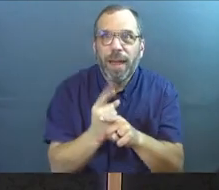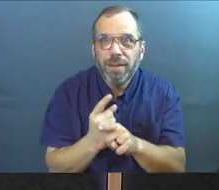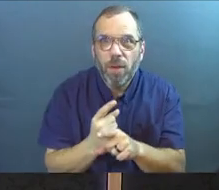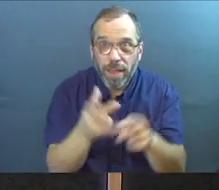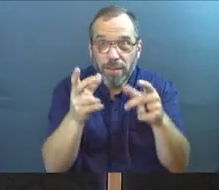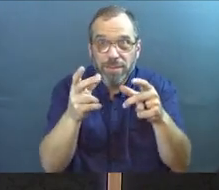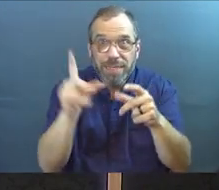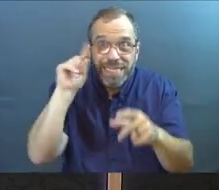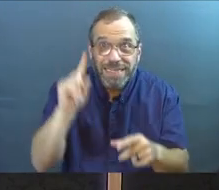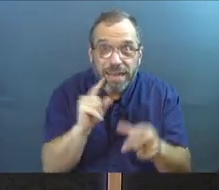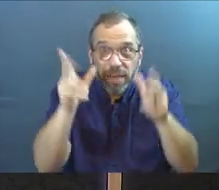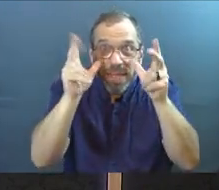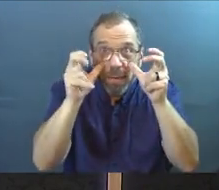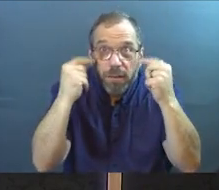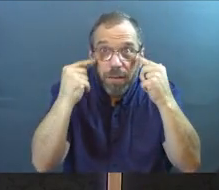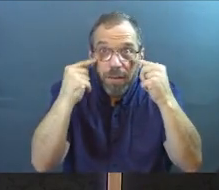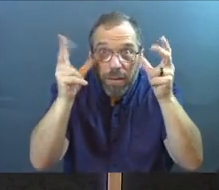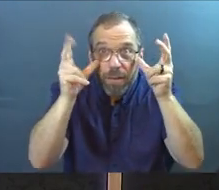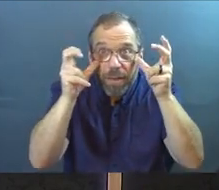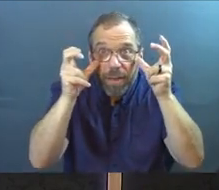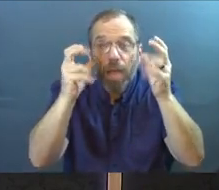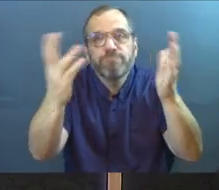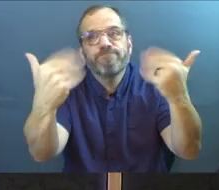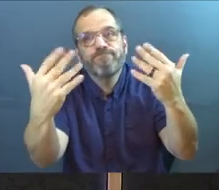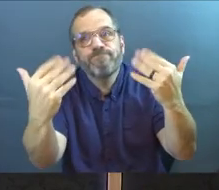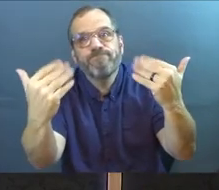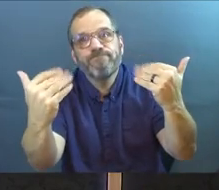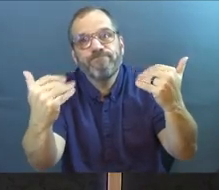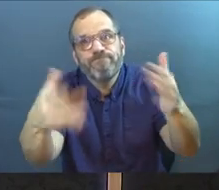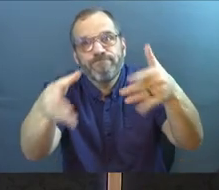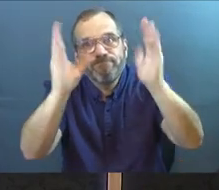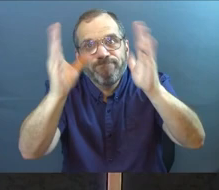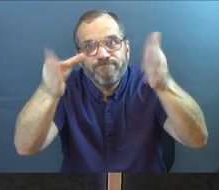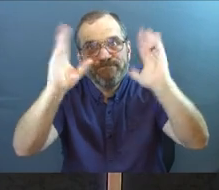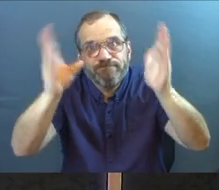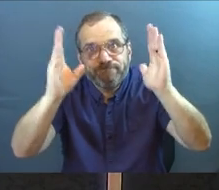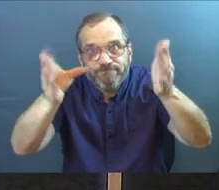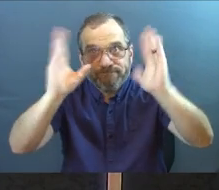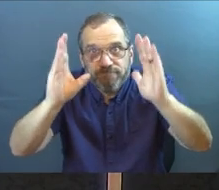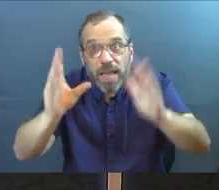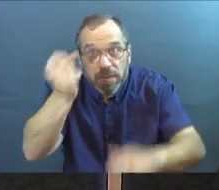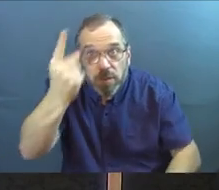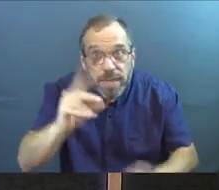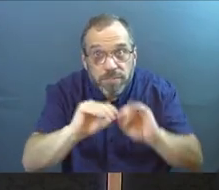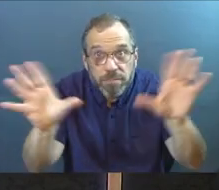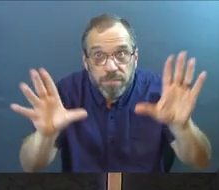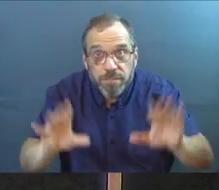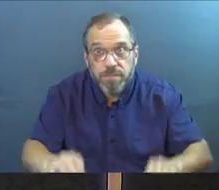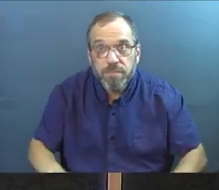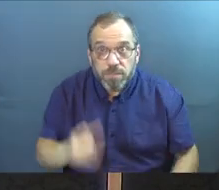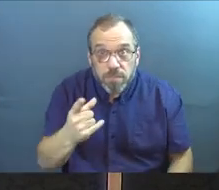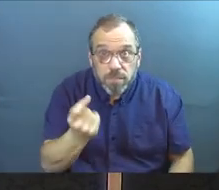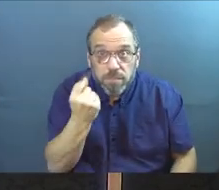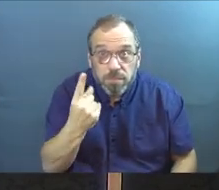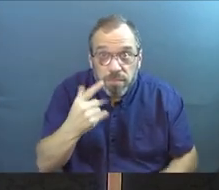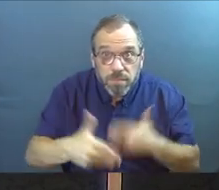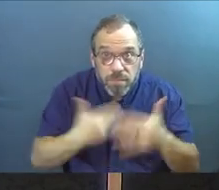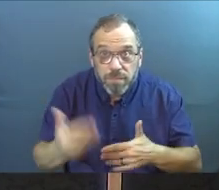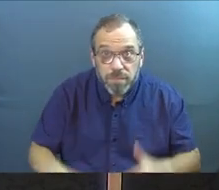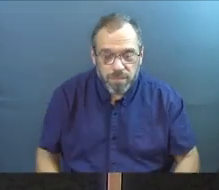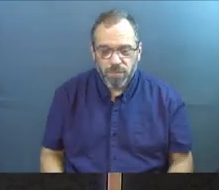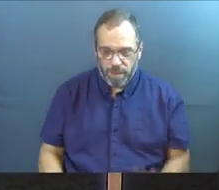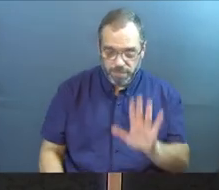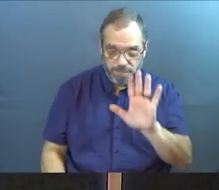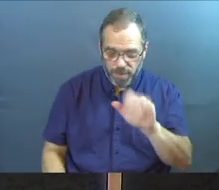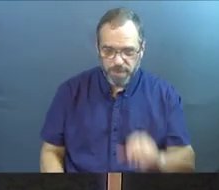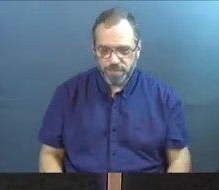Because if you've got ears, you need to hear, you need to listen, and you need to understand. You see the progression that he